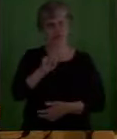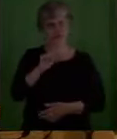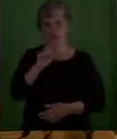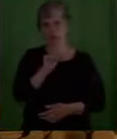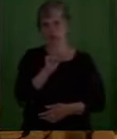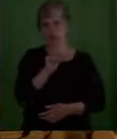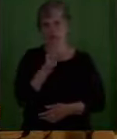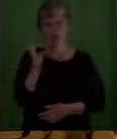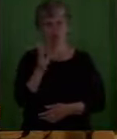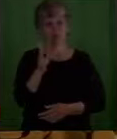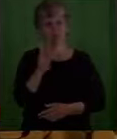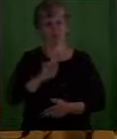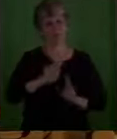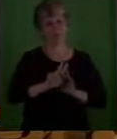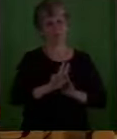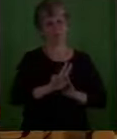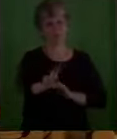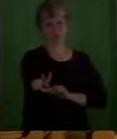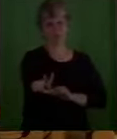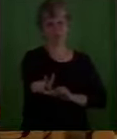You might be feeling right now